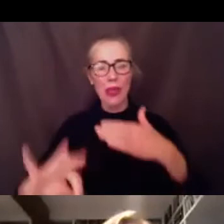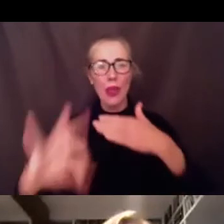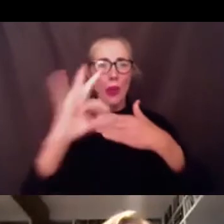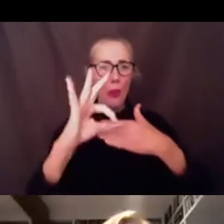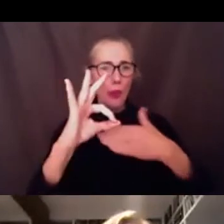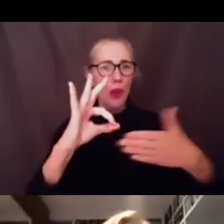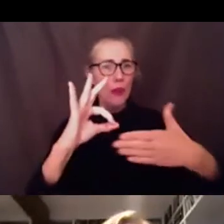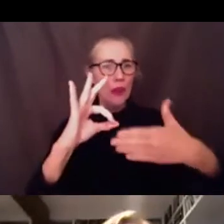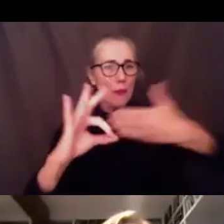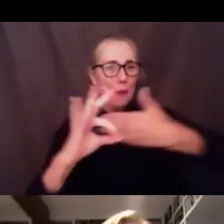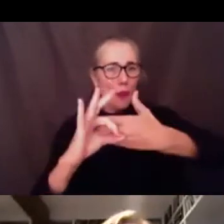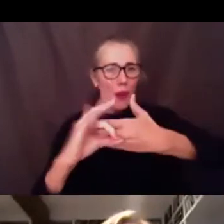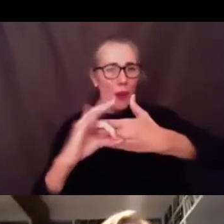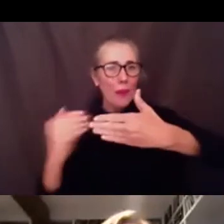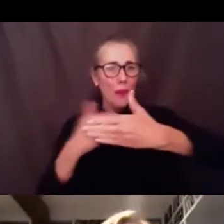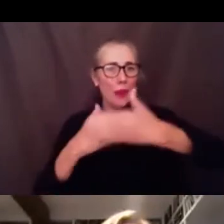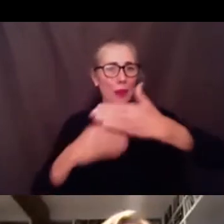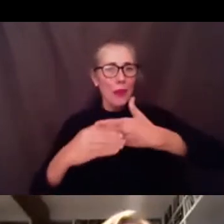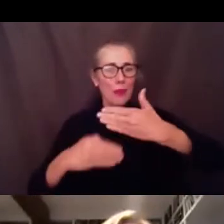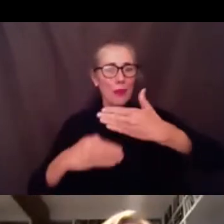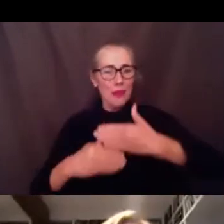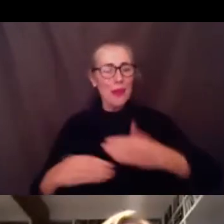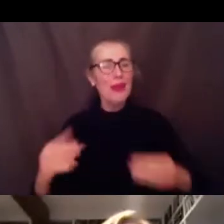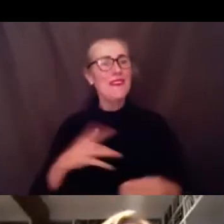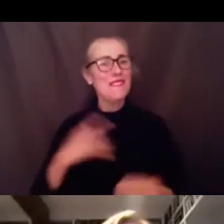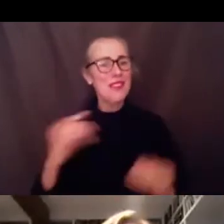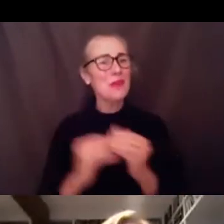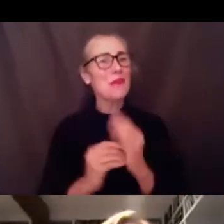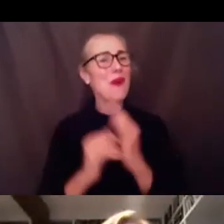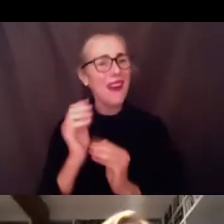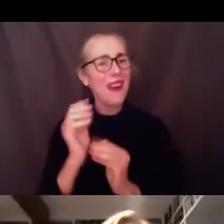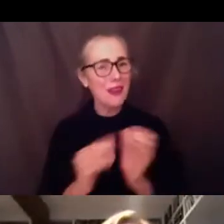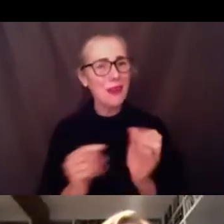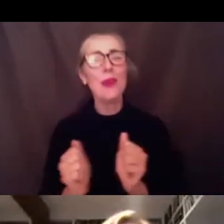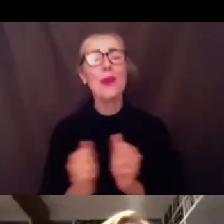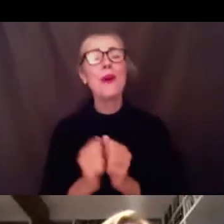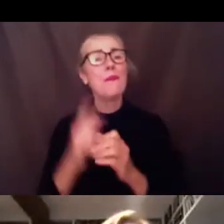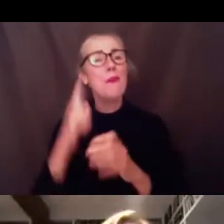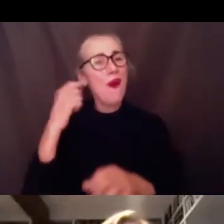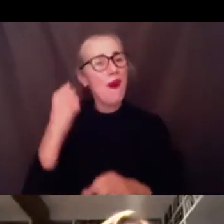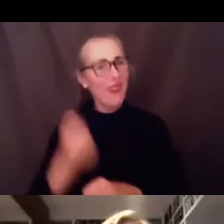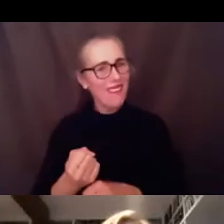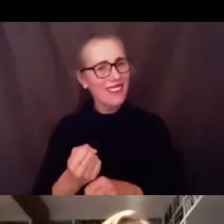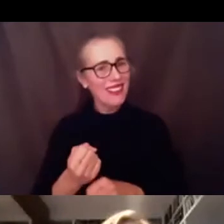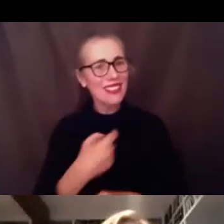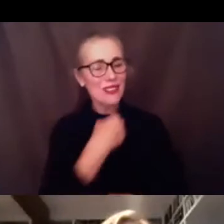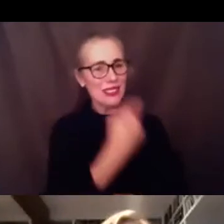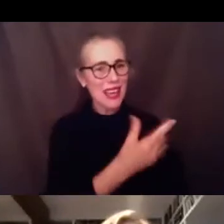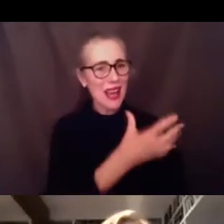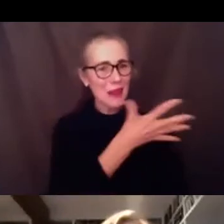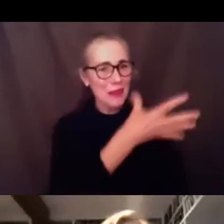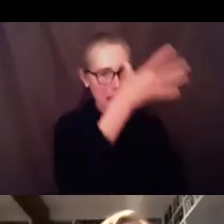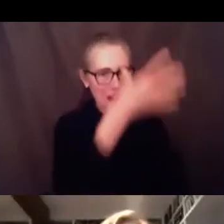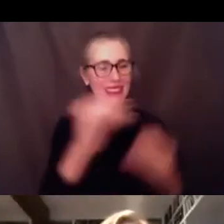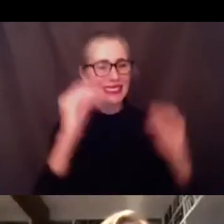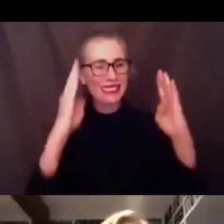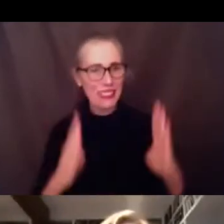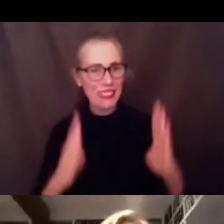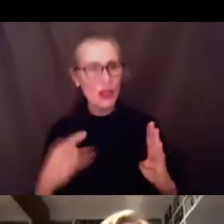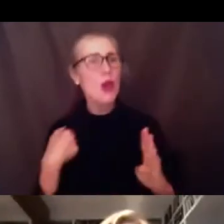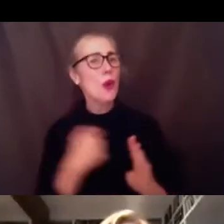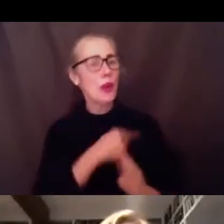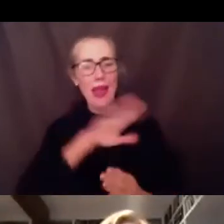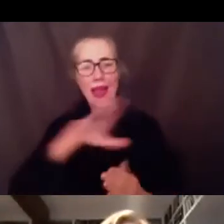giving us all of that confidence that we can say to our our parents our students and our teachers that we're putting in place every single layer of protection